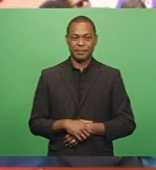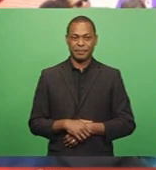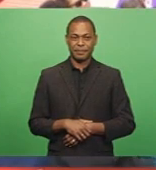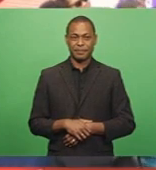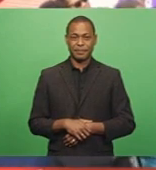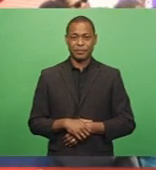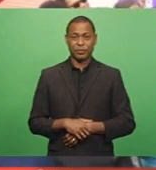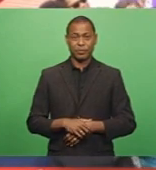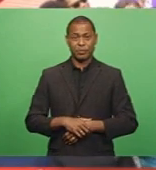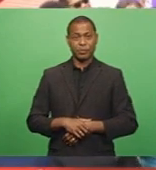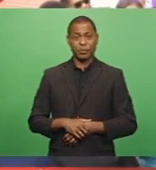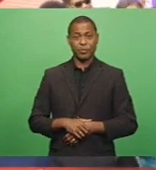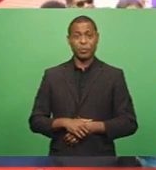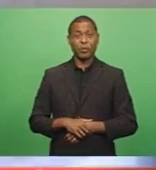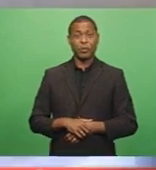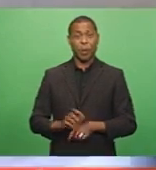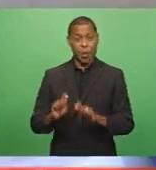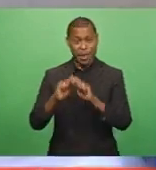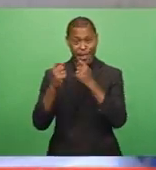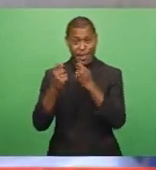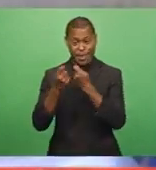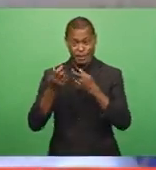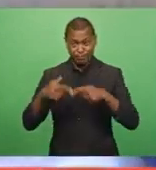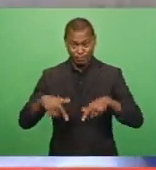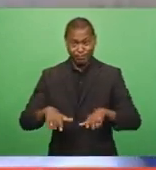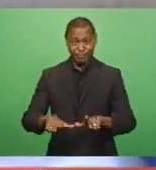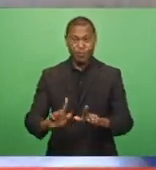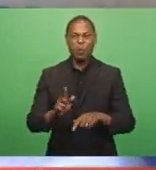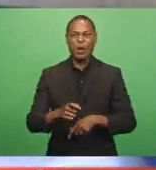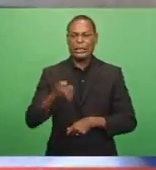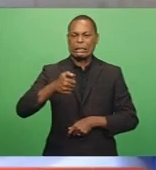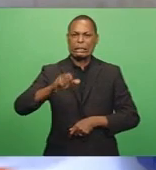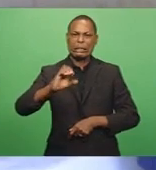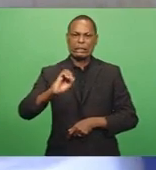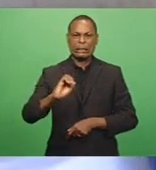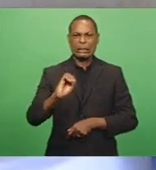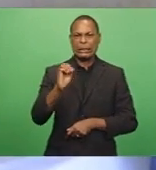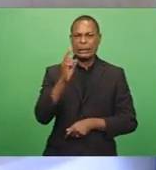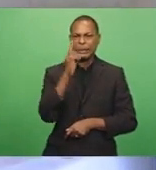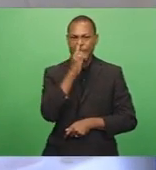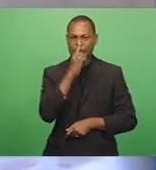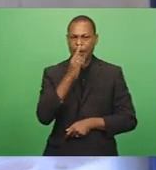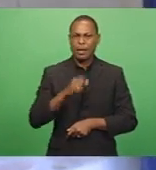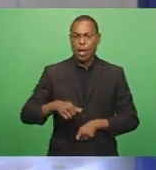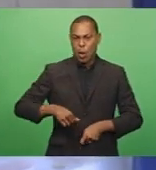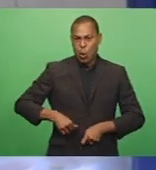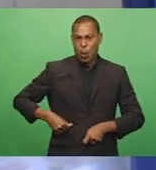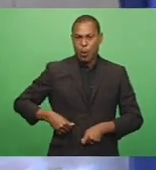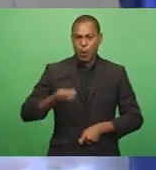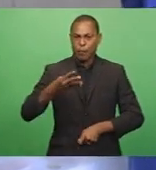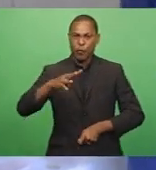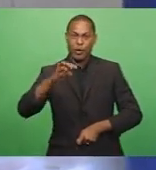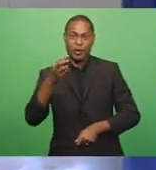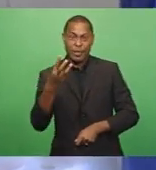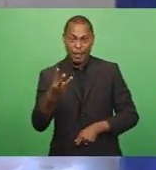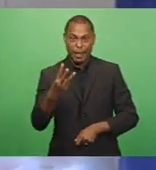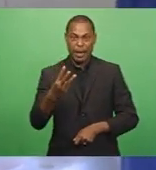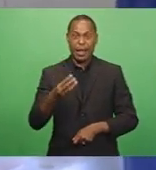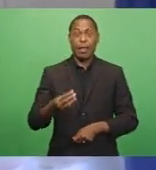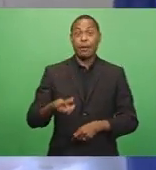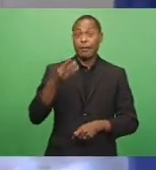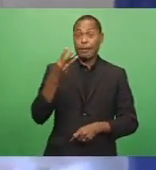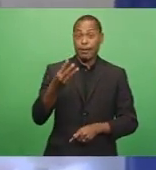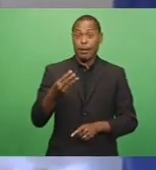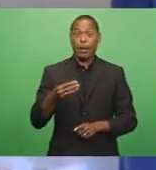tour, the health team managed to screen 60 Fijians and operated on 43, while three patients went through major